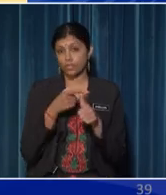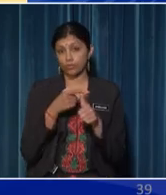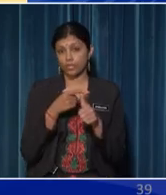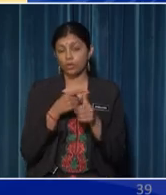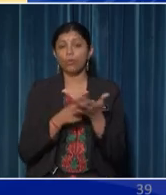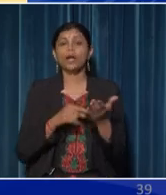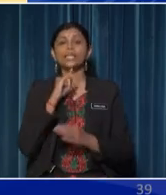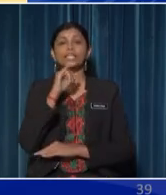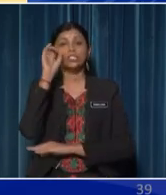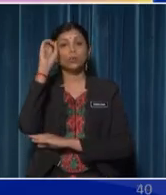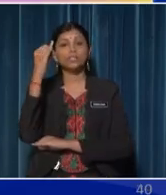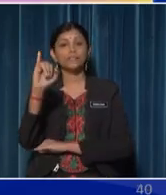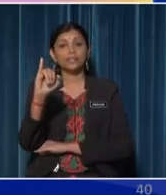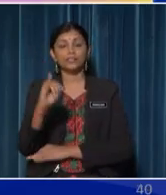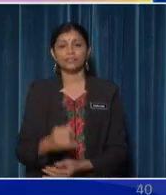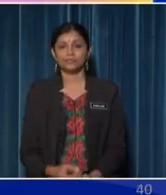what is observing?